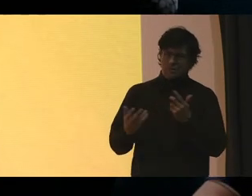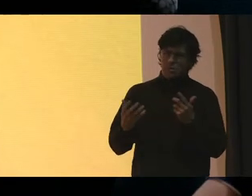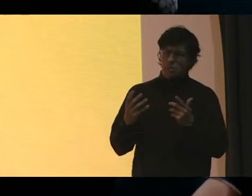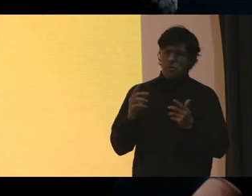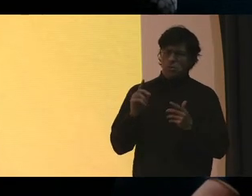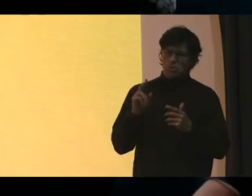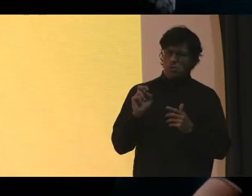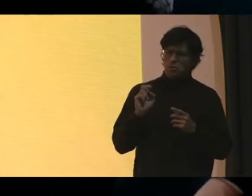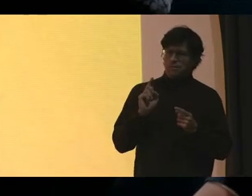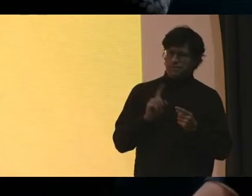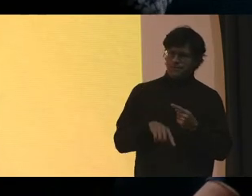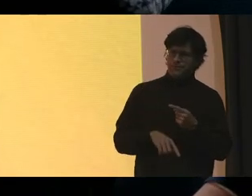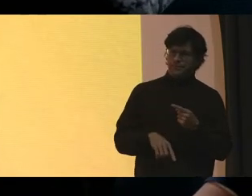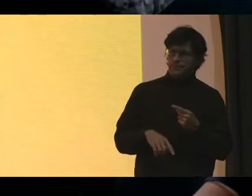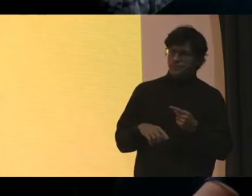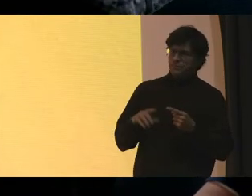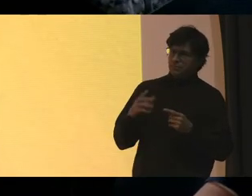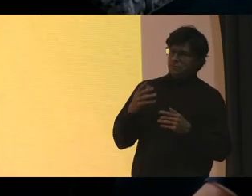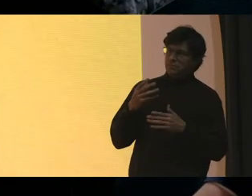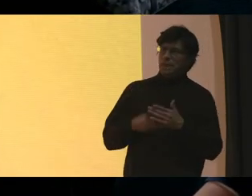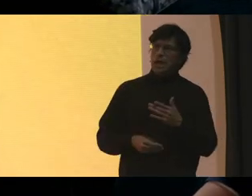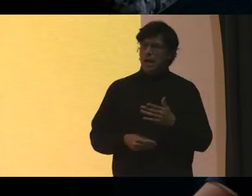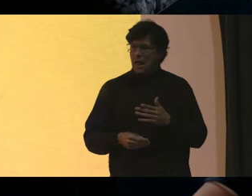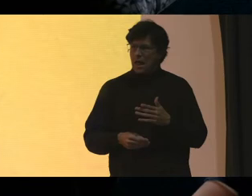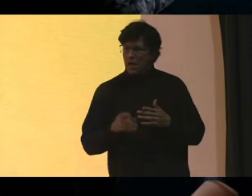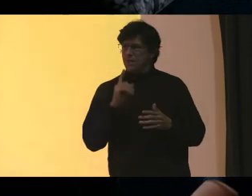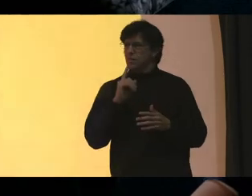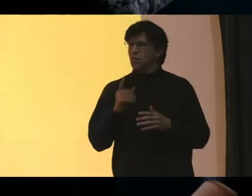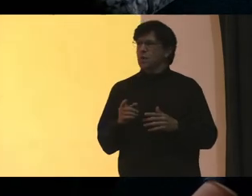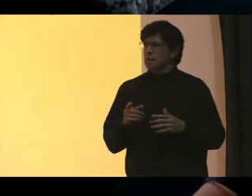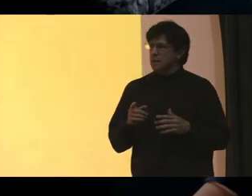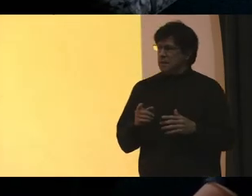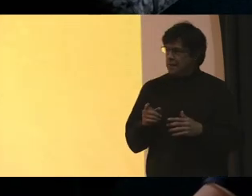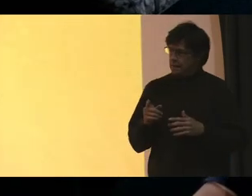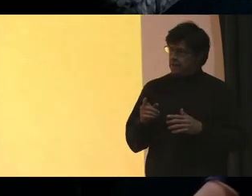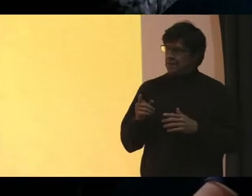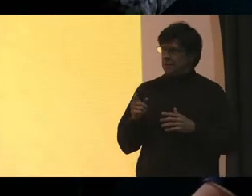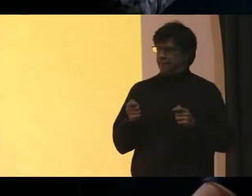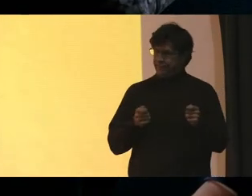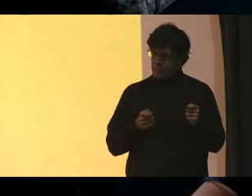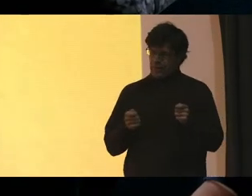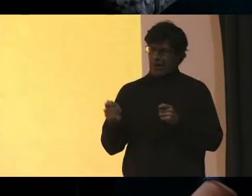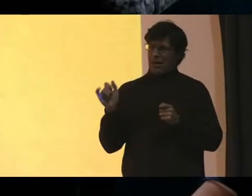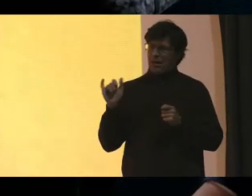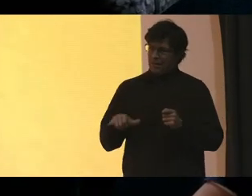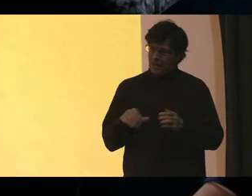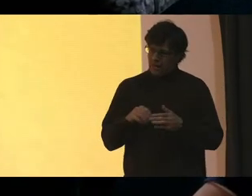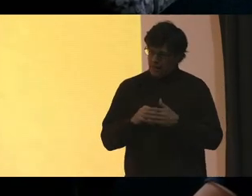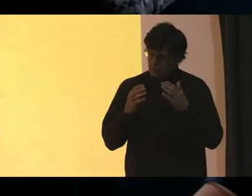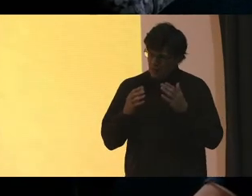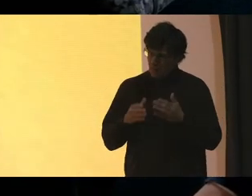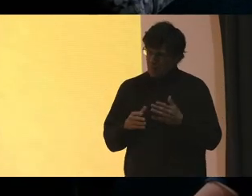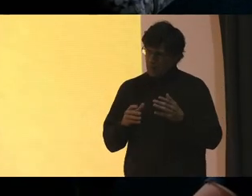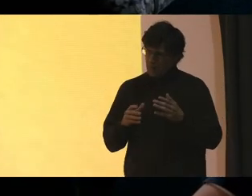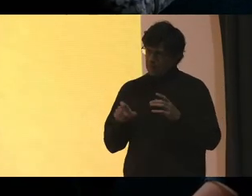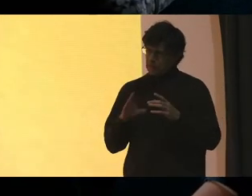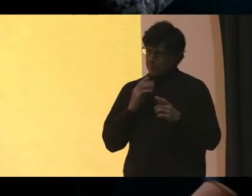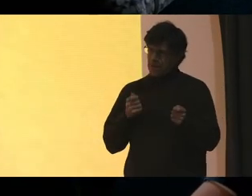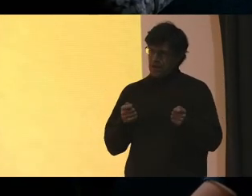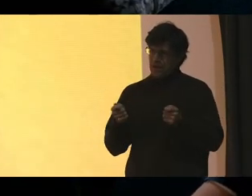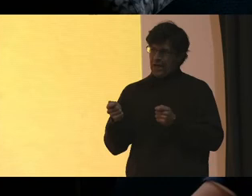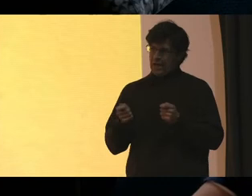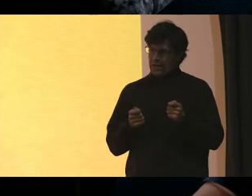the lack of really, really handling it And the way it needs to be handled There